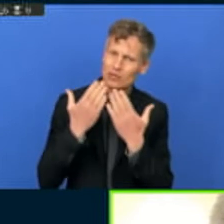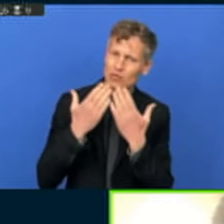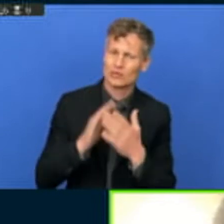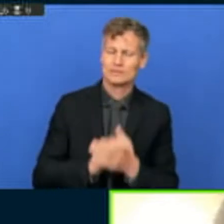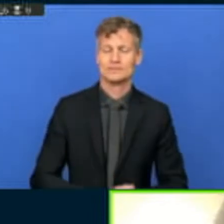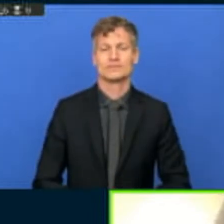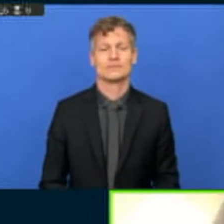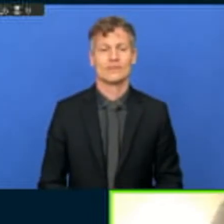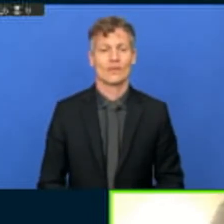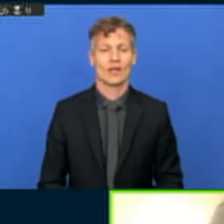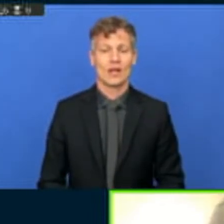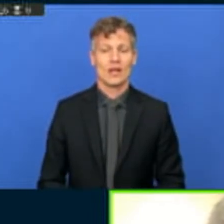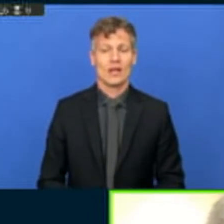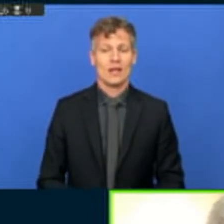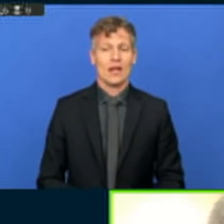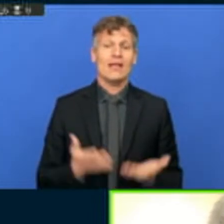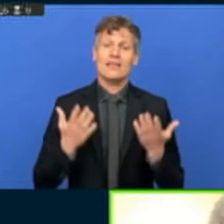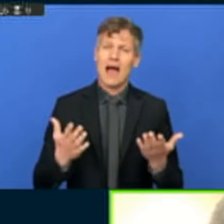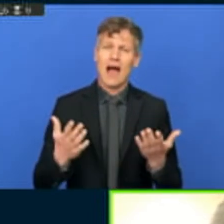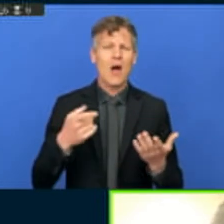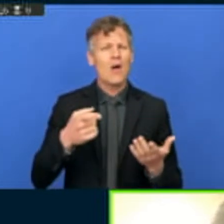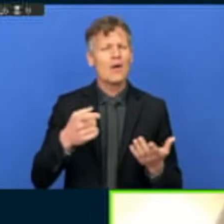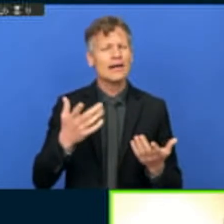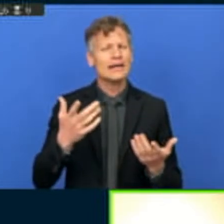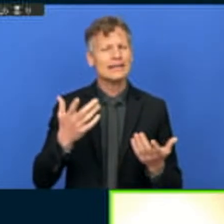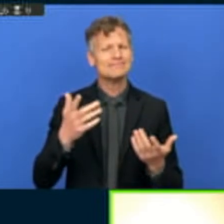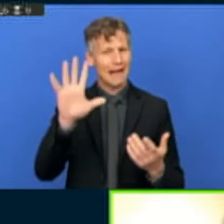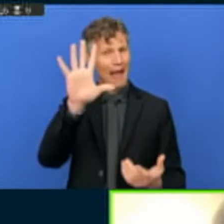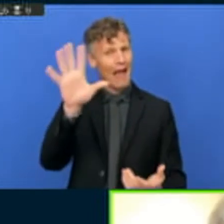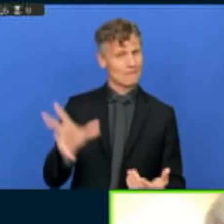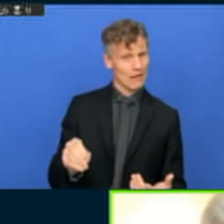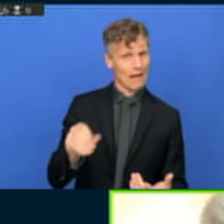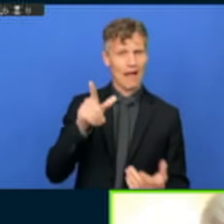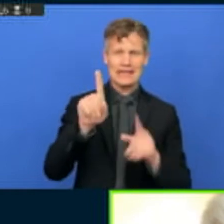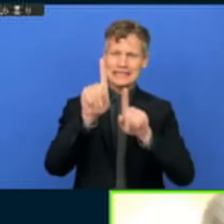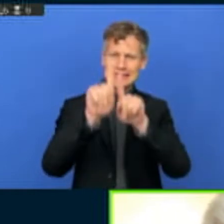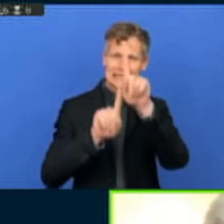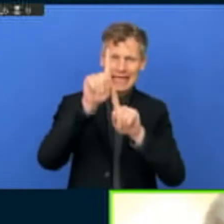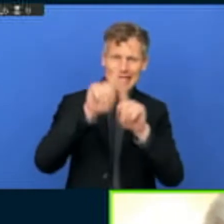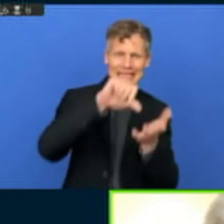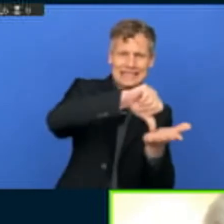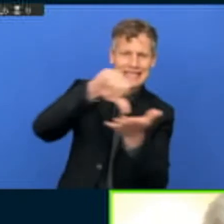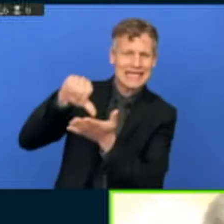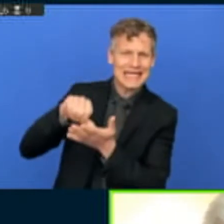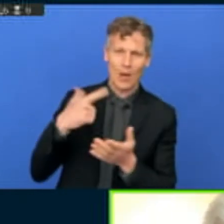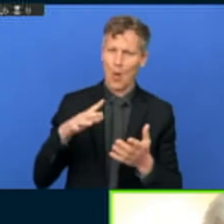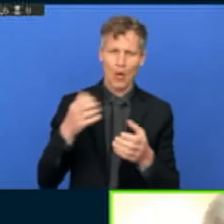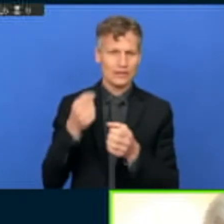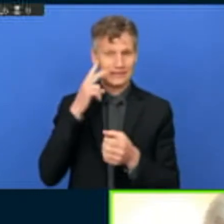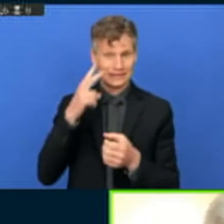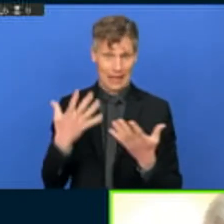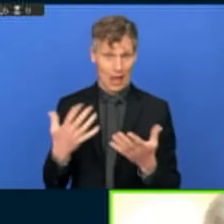trends that you mentioned. Indeed, in Africa, urban growth is very rapid currently